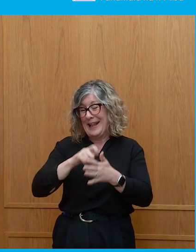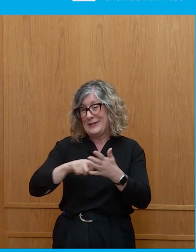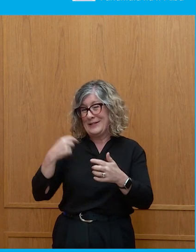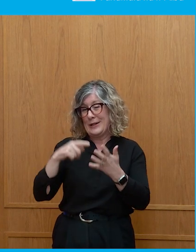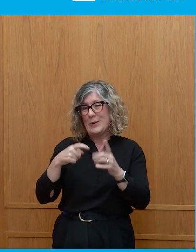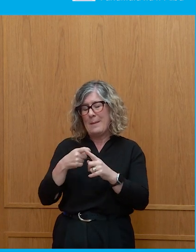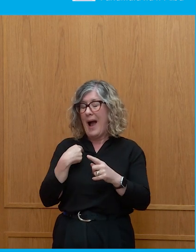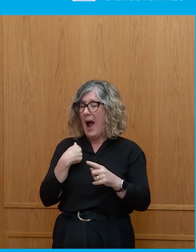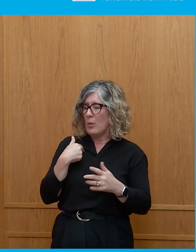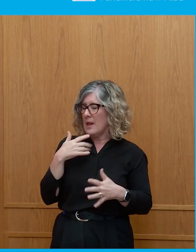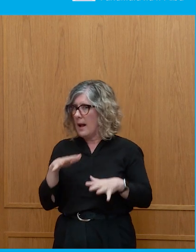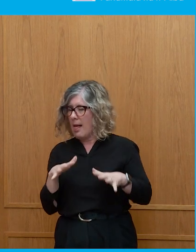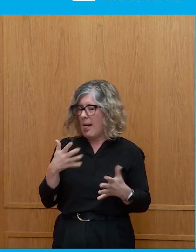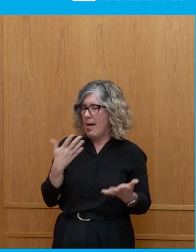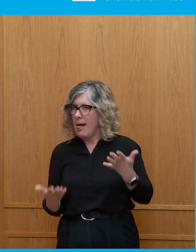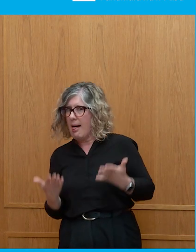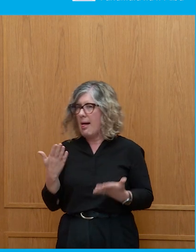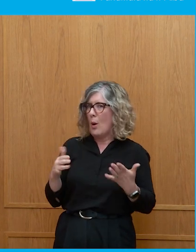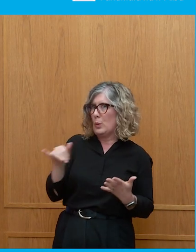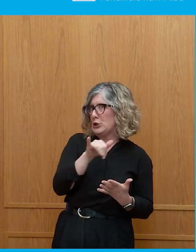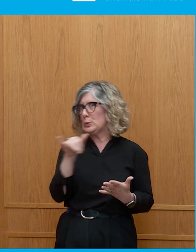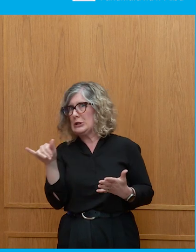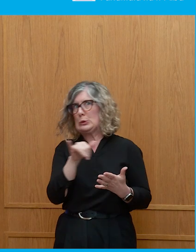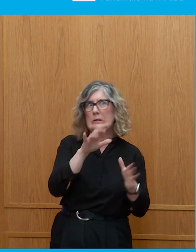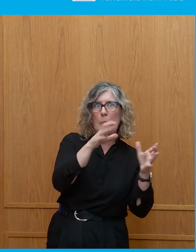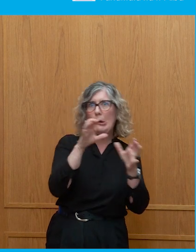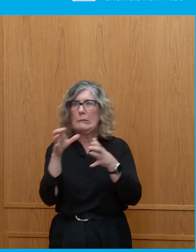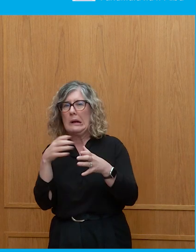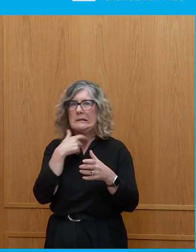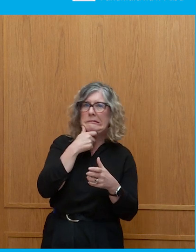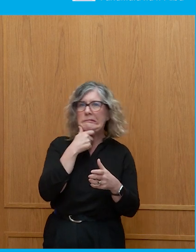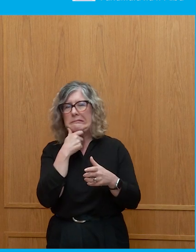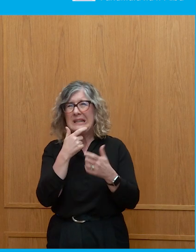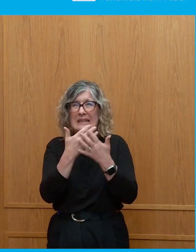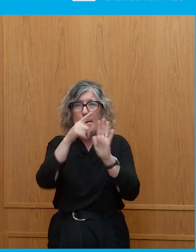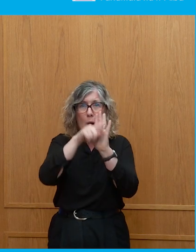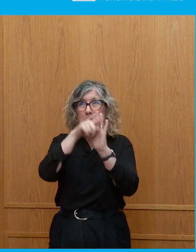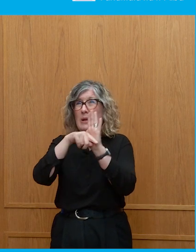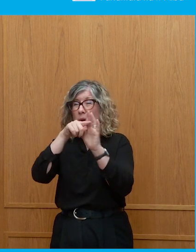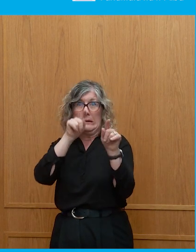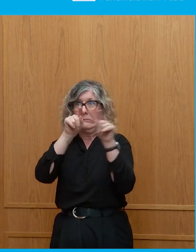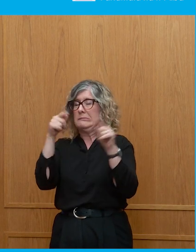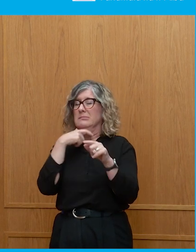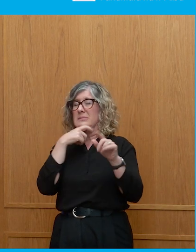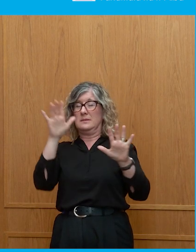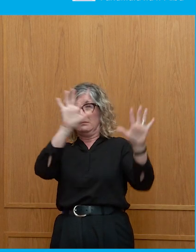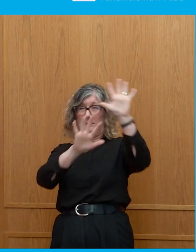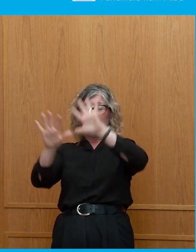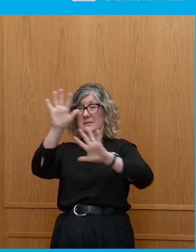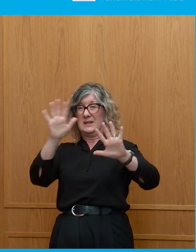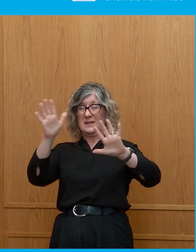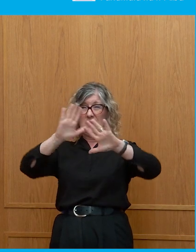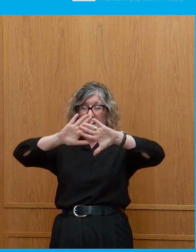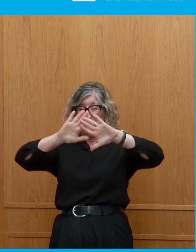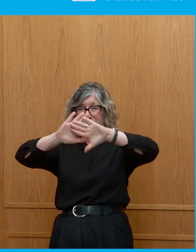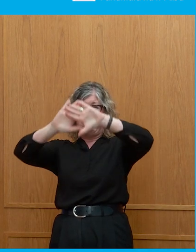but I did struggle with like, who should I vote for this time around? Because there's just so much policy. You know, if you take a Venn diagram, no political party is an individual circle.